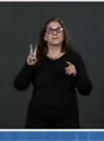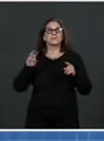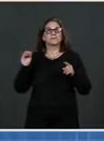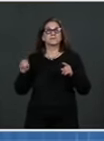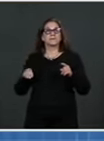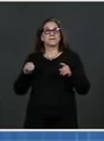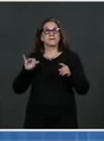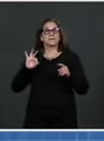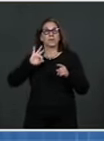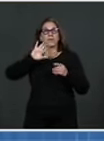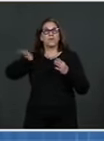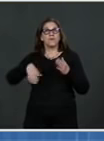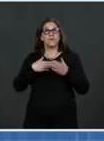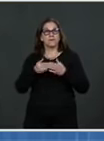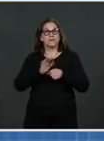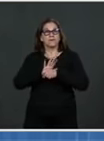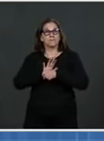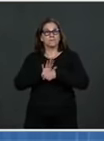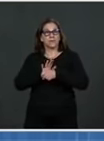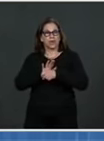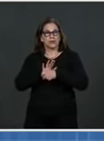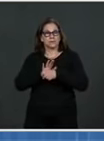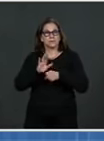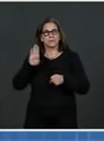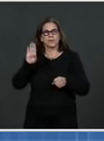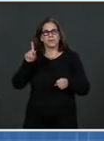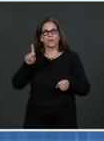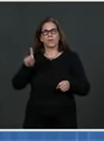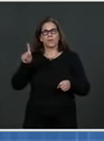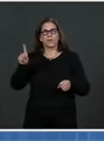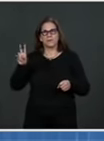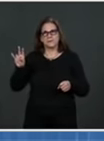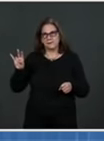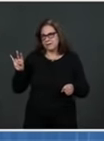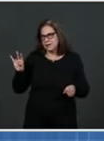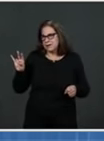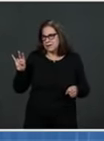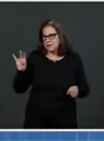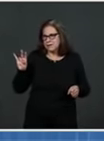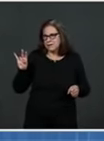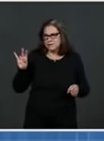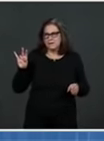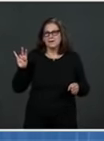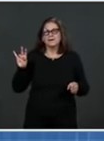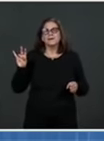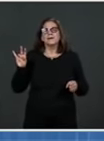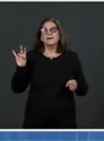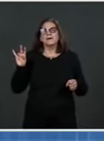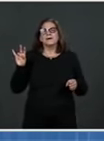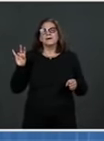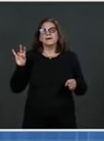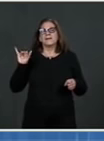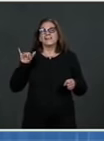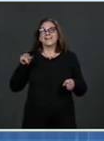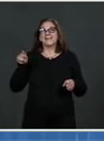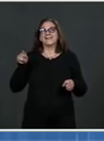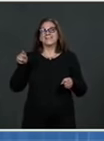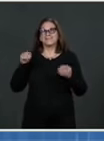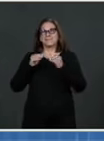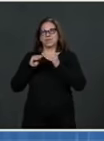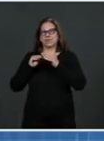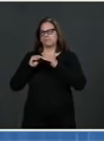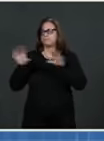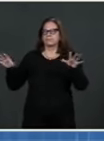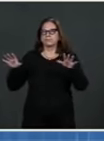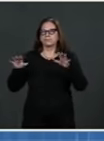now the B.1.1.7 variant. It is more transmissible than the wild type variant. So we're watching that carefully. And that may be one of the